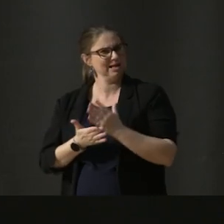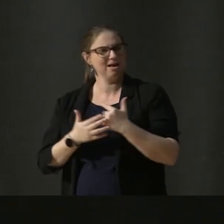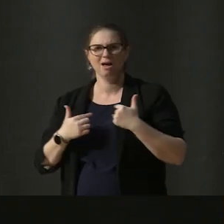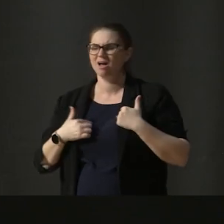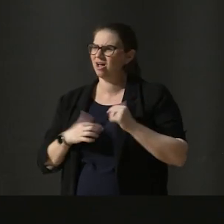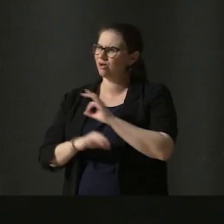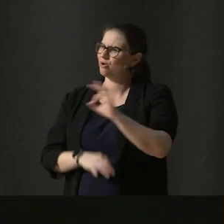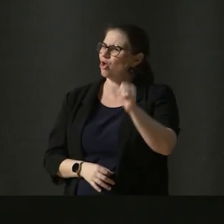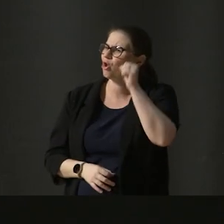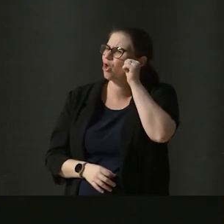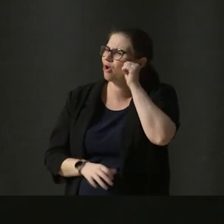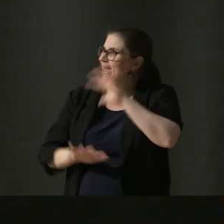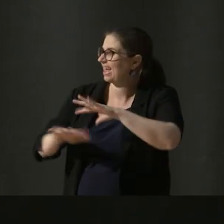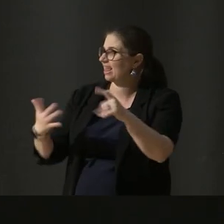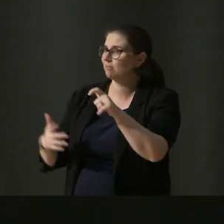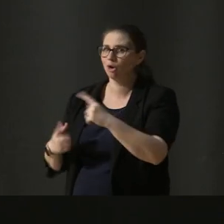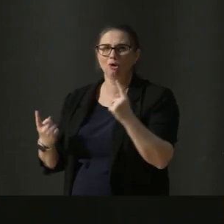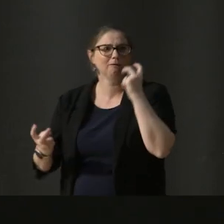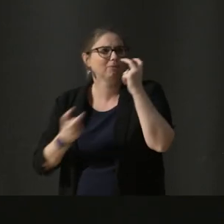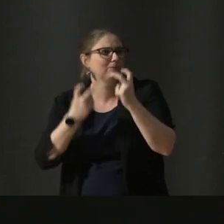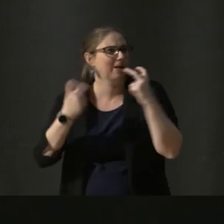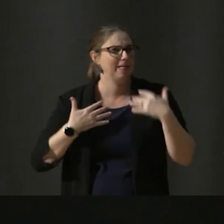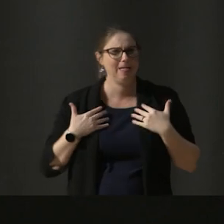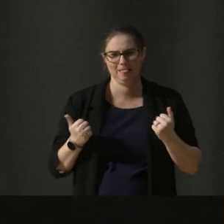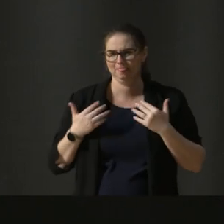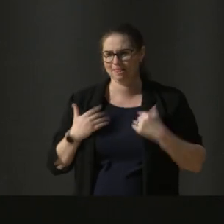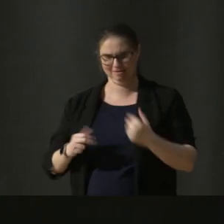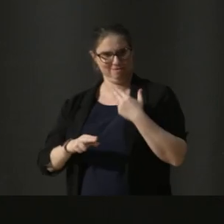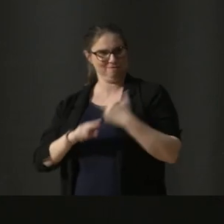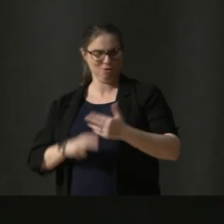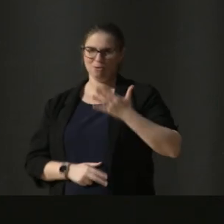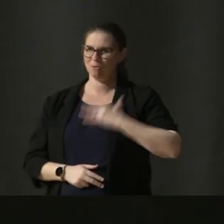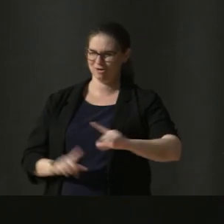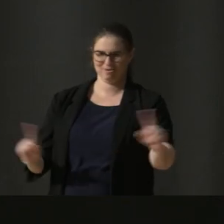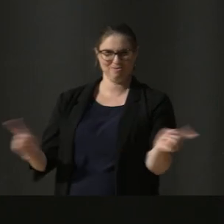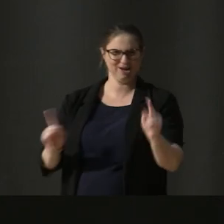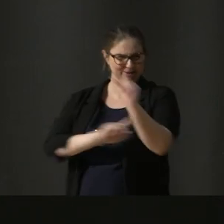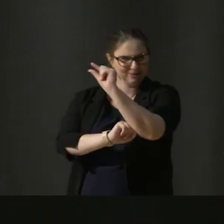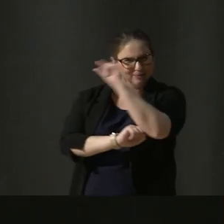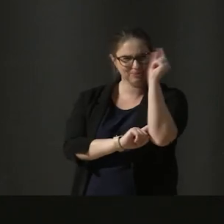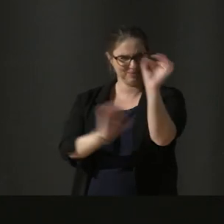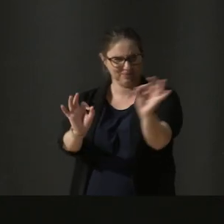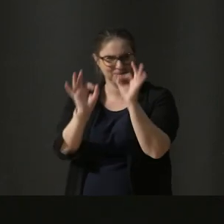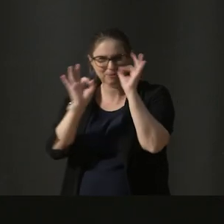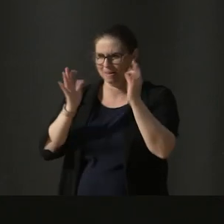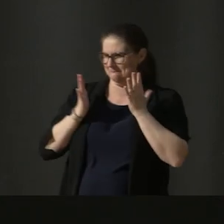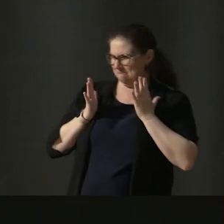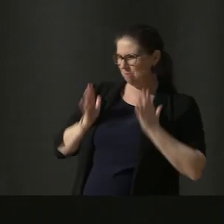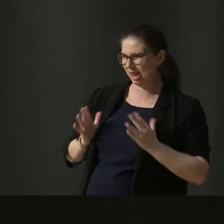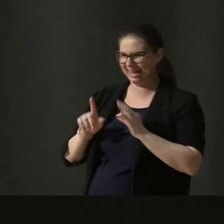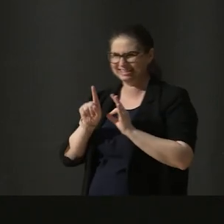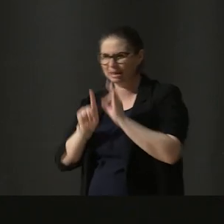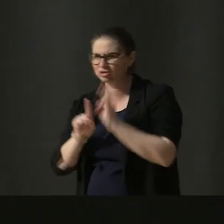don't personally know anyone who actively pursues a healthy lifestyle for the primary objective of achieving the optimum body